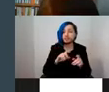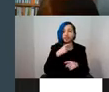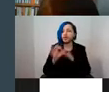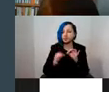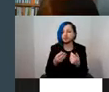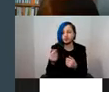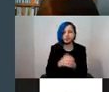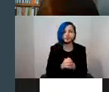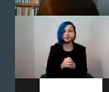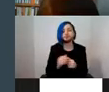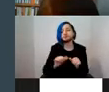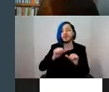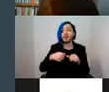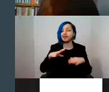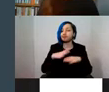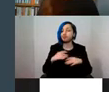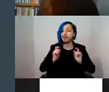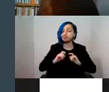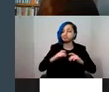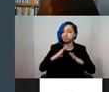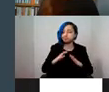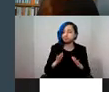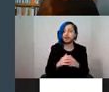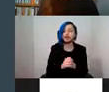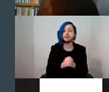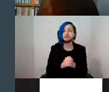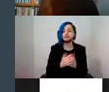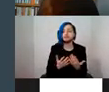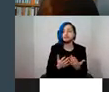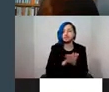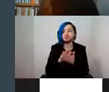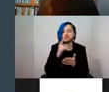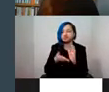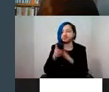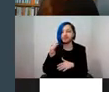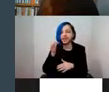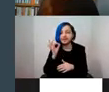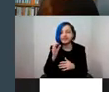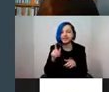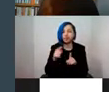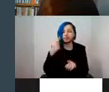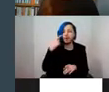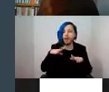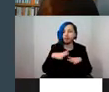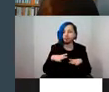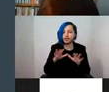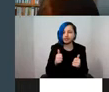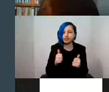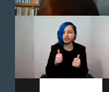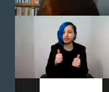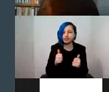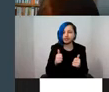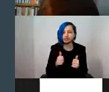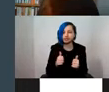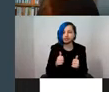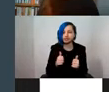Then we'll have a council break, so you can kind of get a little bit of a kind of cup of tea and also to kind of rest your eyes a little bit. The legal